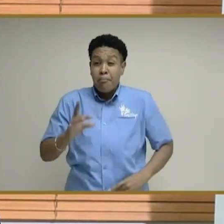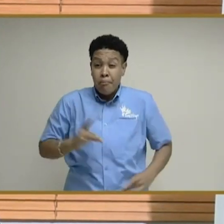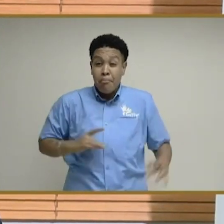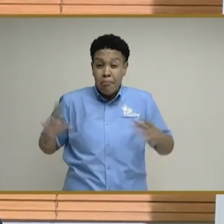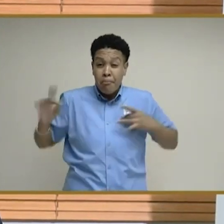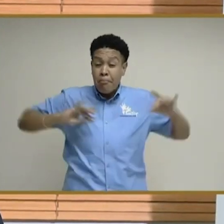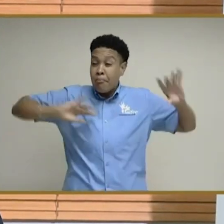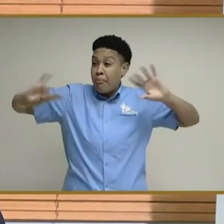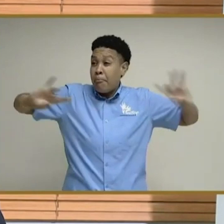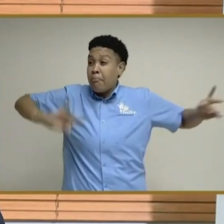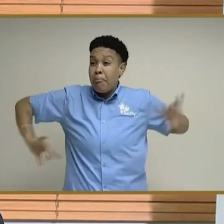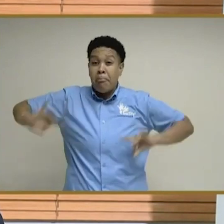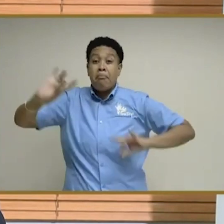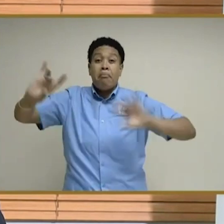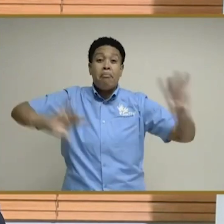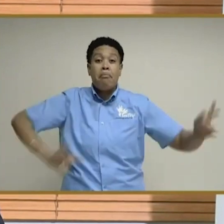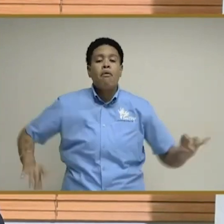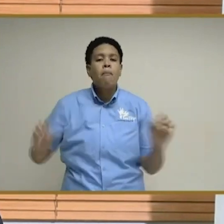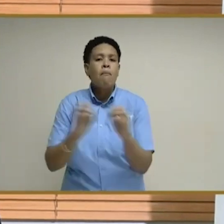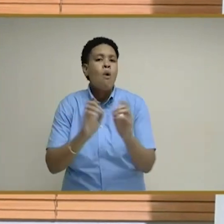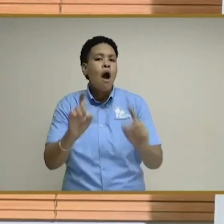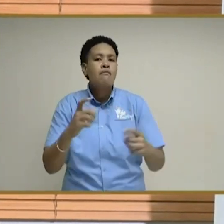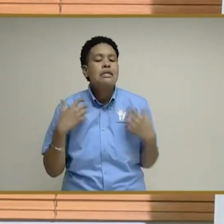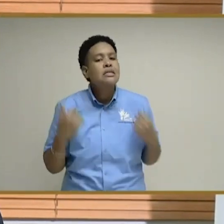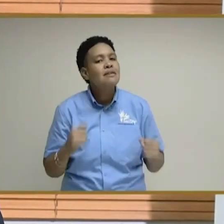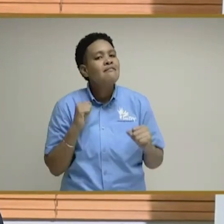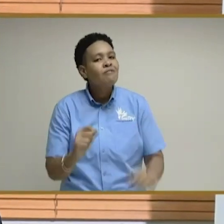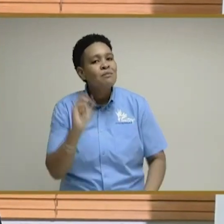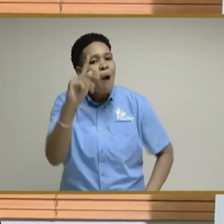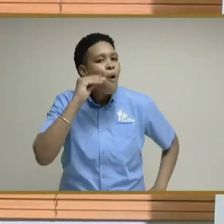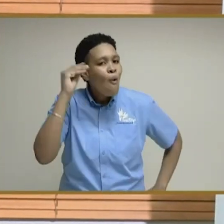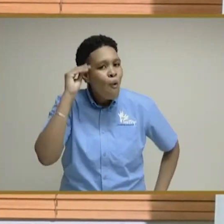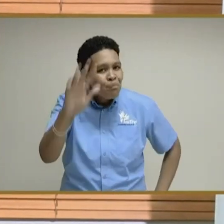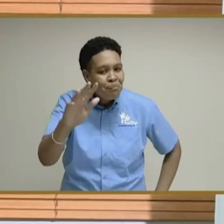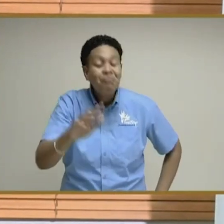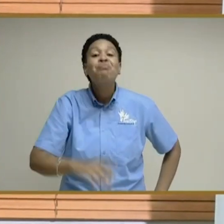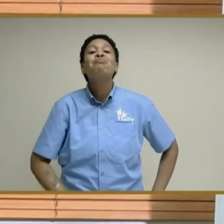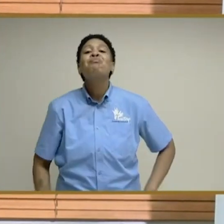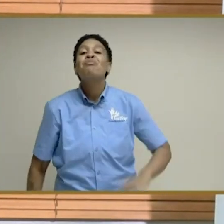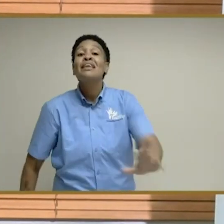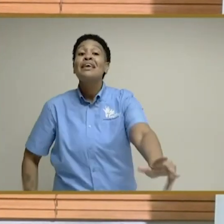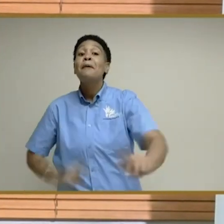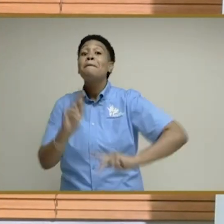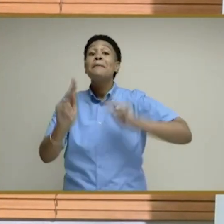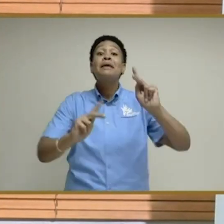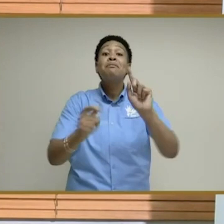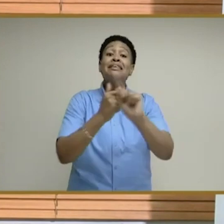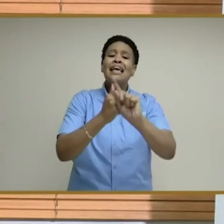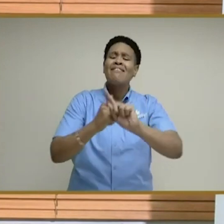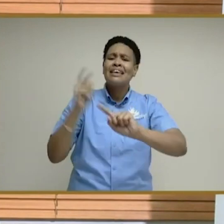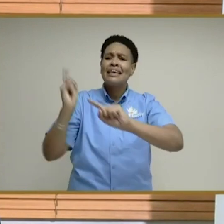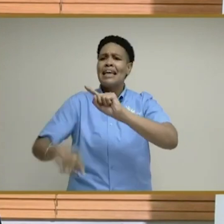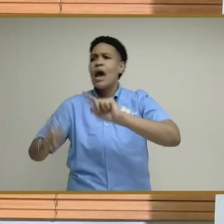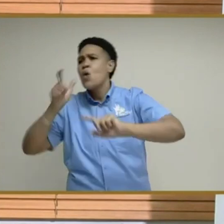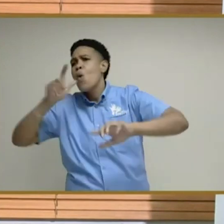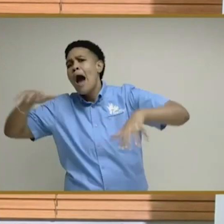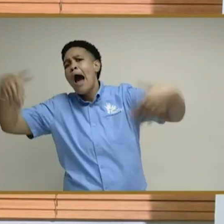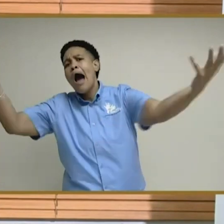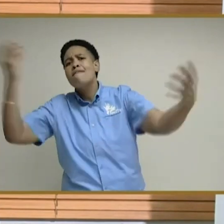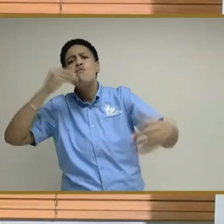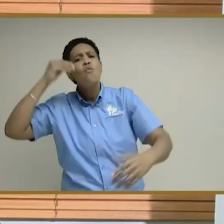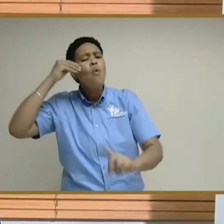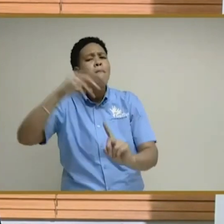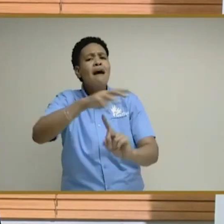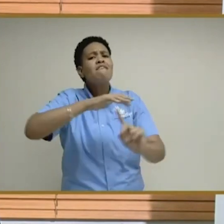it means more we'll have to recover at home. To the extent that persons cannot or do not have a home environment,